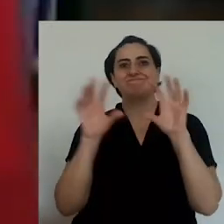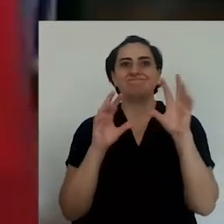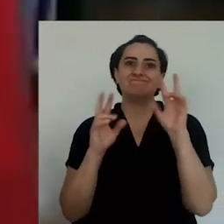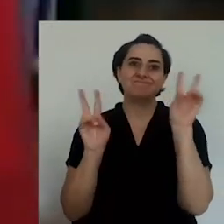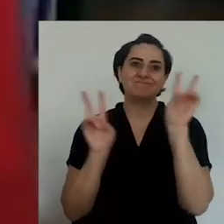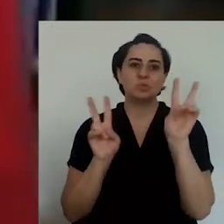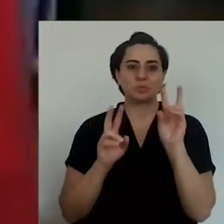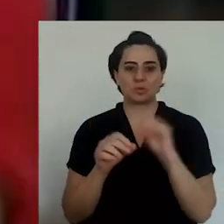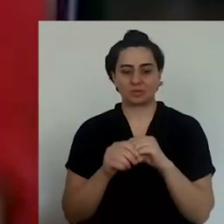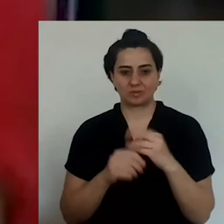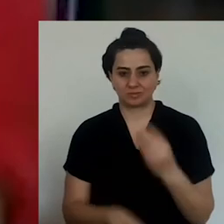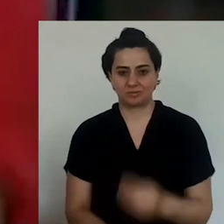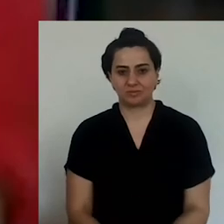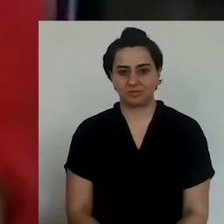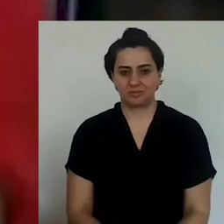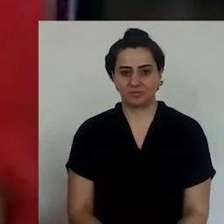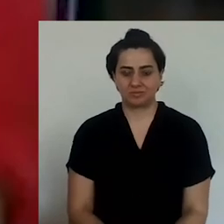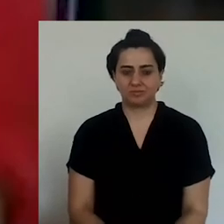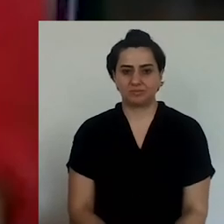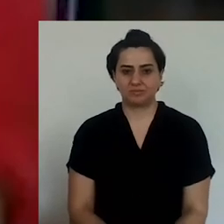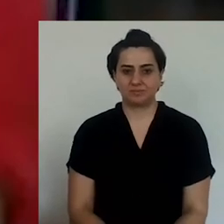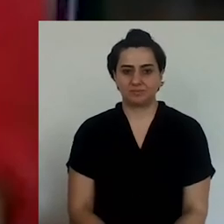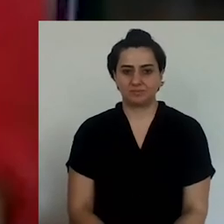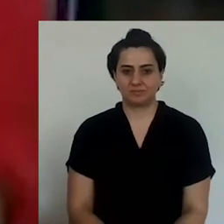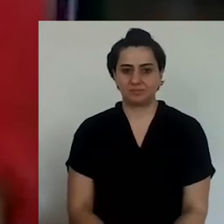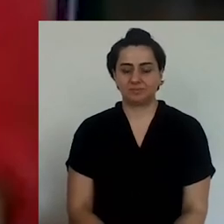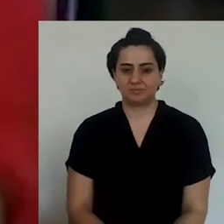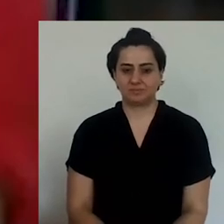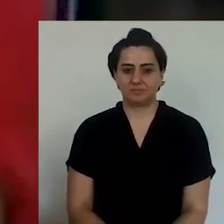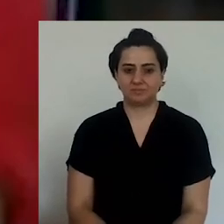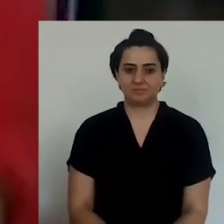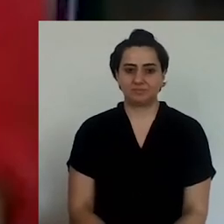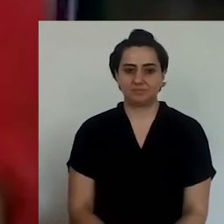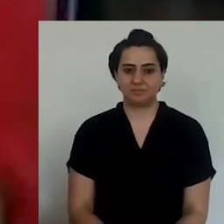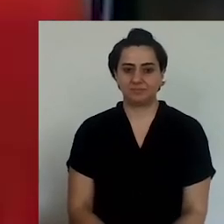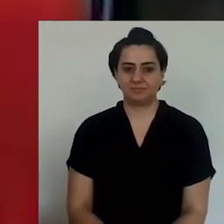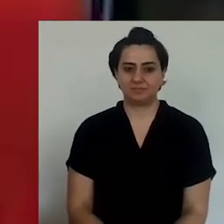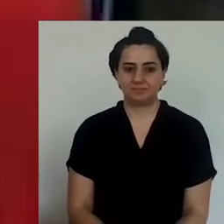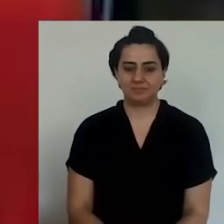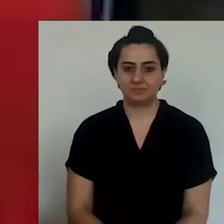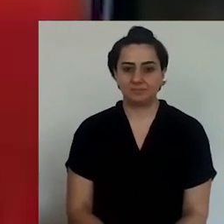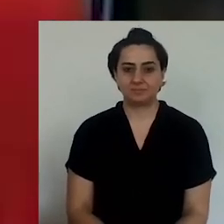It's used like an accessory. To mean an accessory.